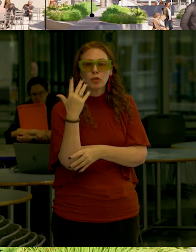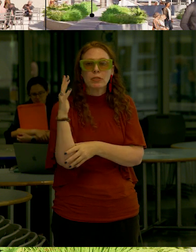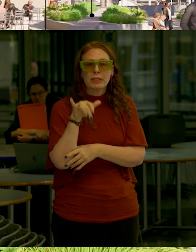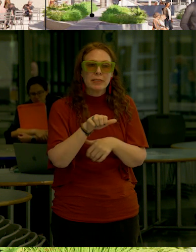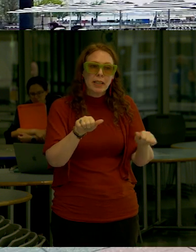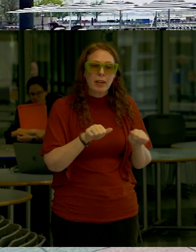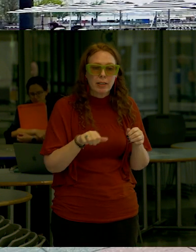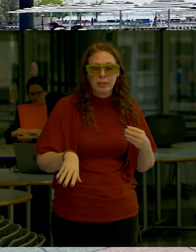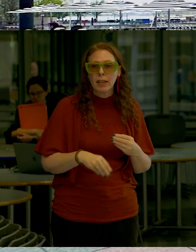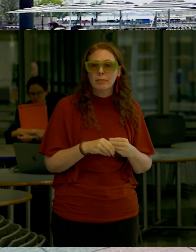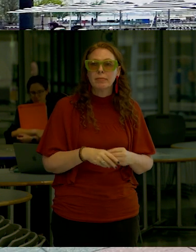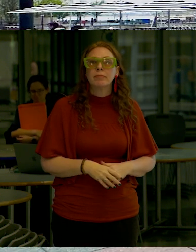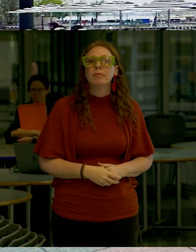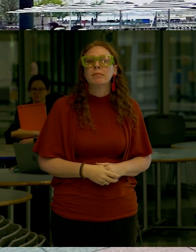as well